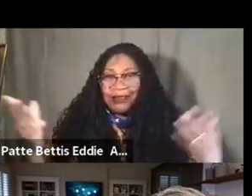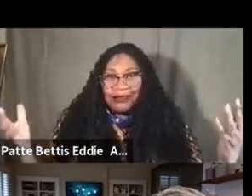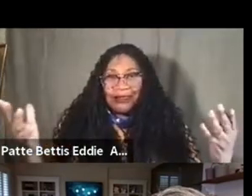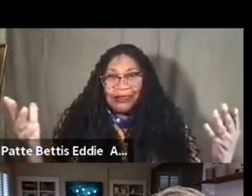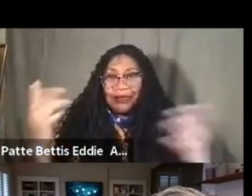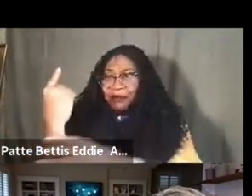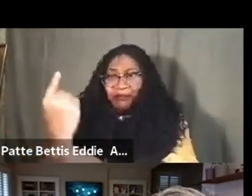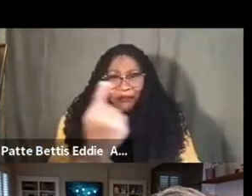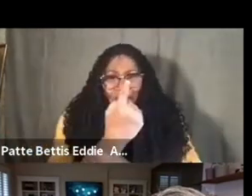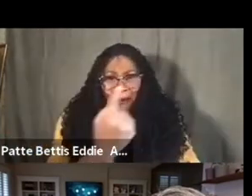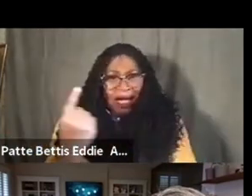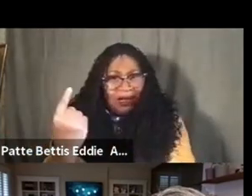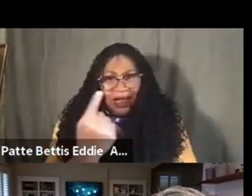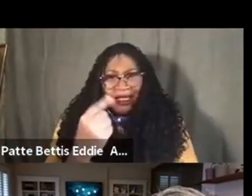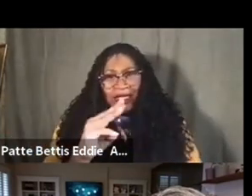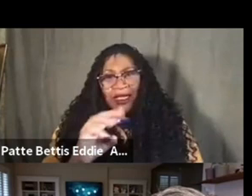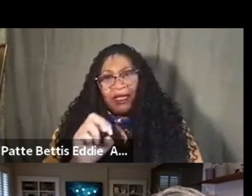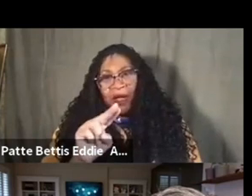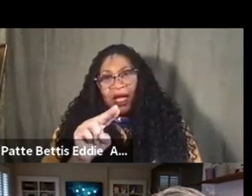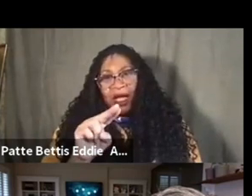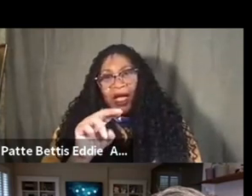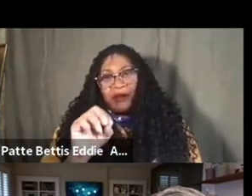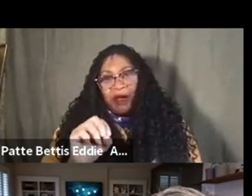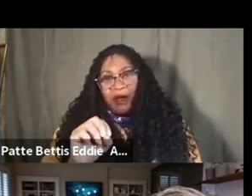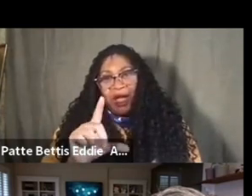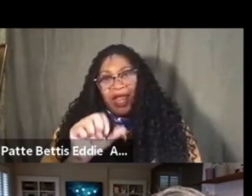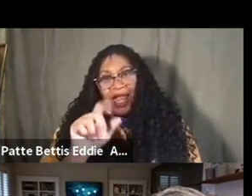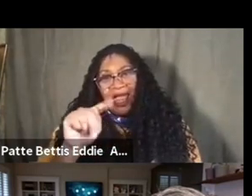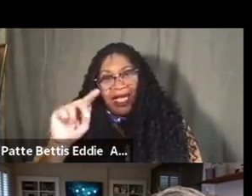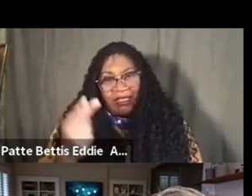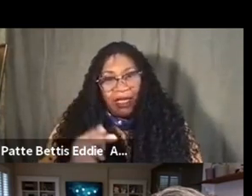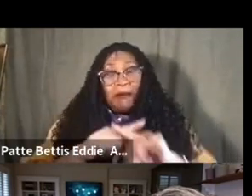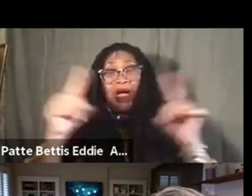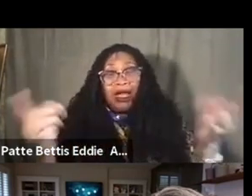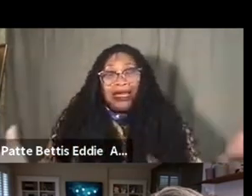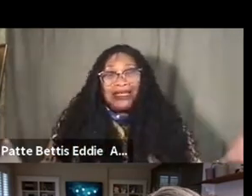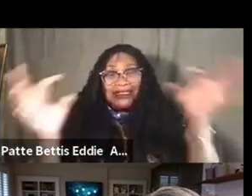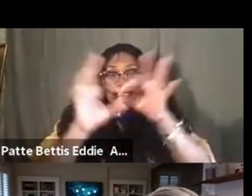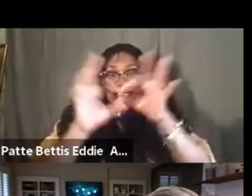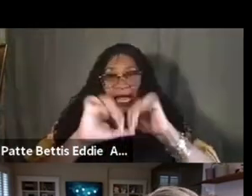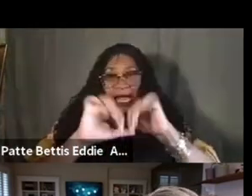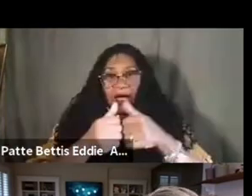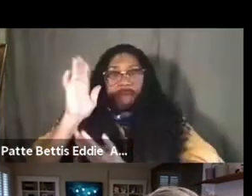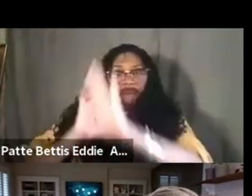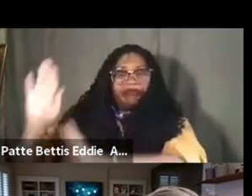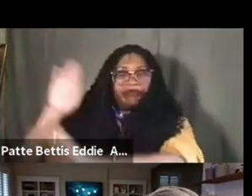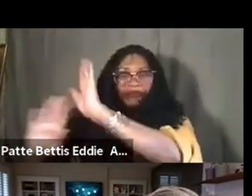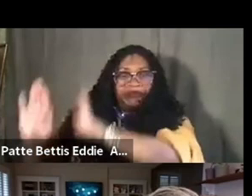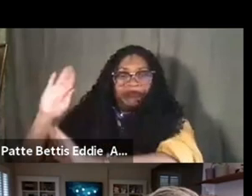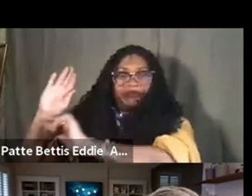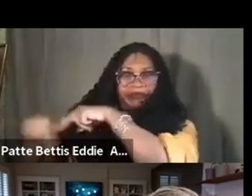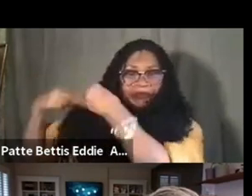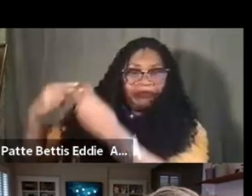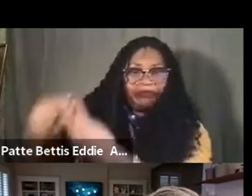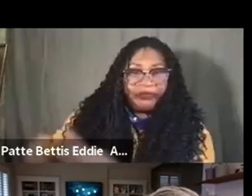monolith, but we are connected, um, through ancestry, and we are connected because of the hold, and because of our